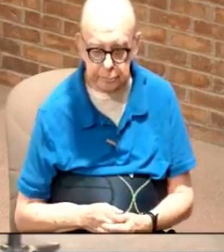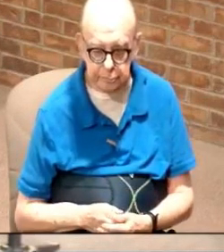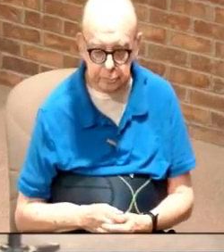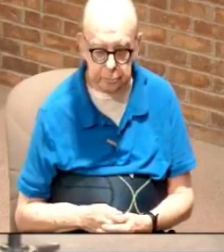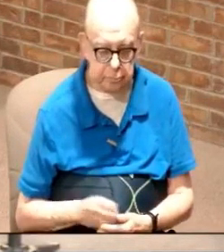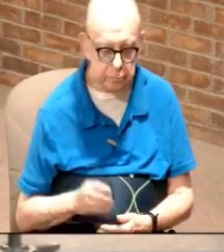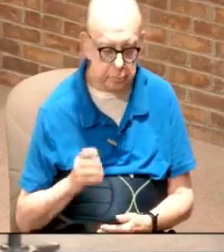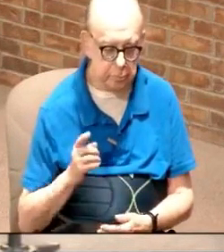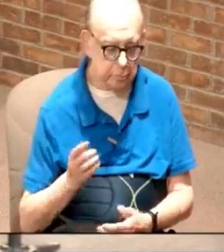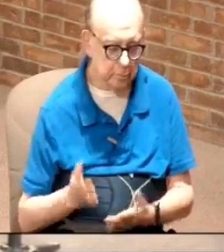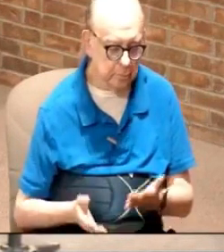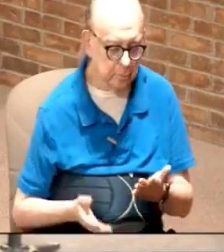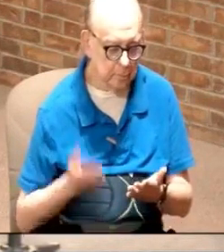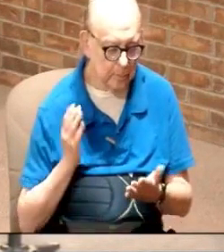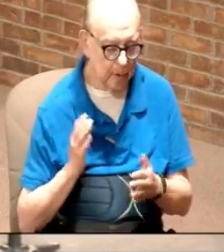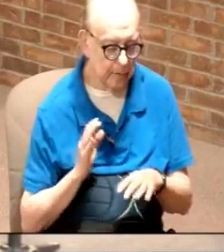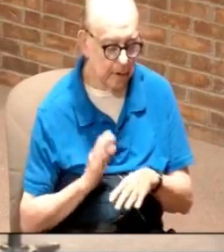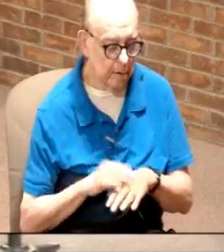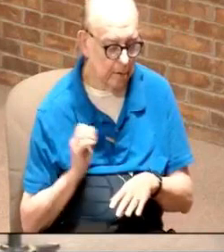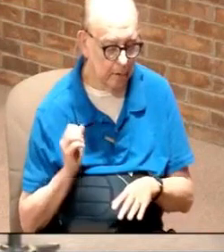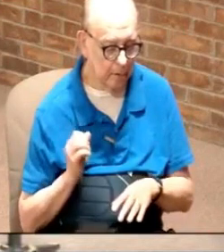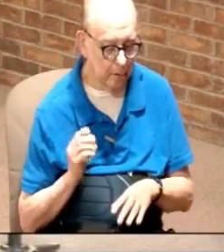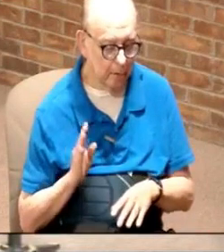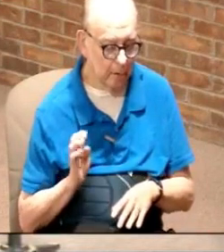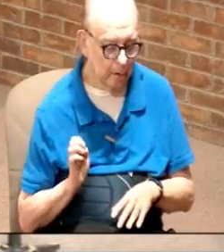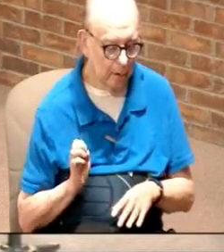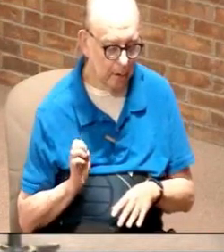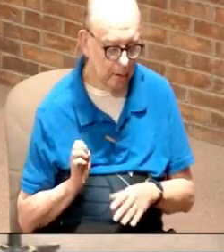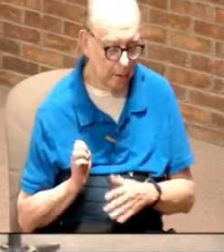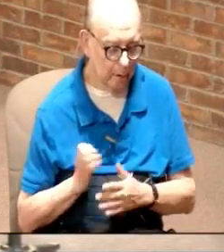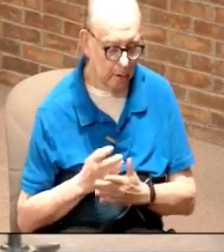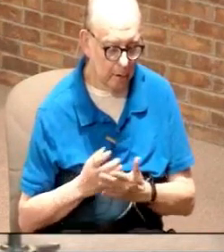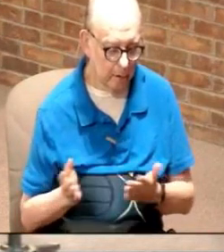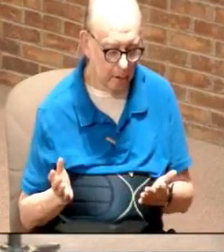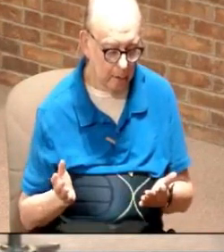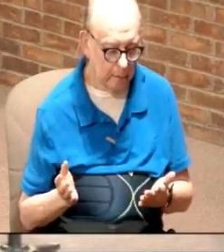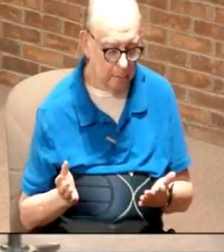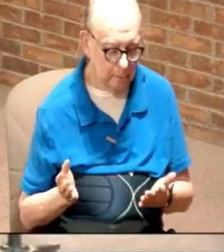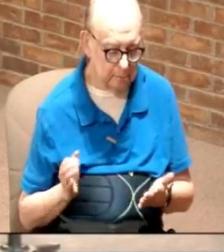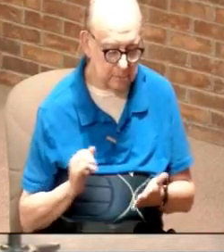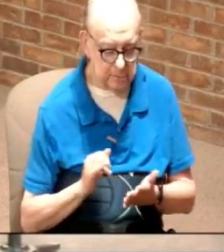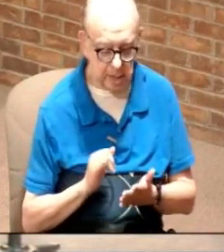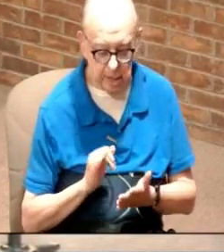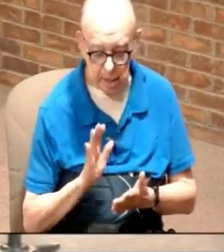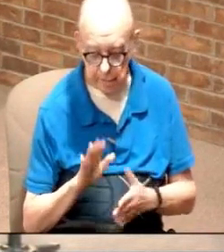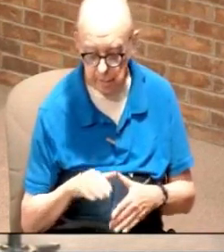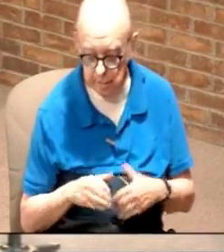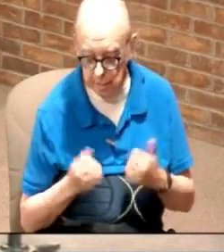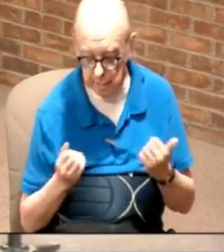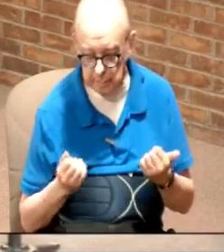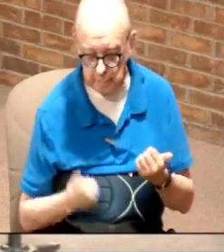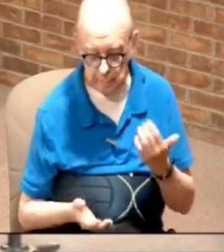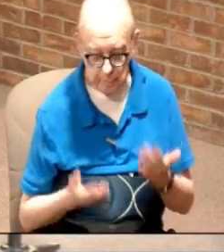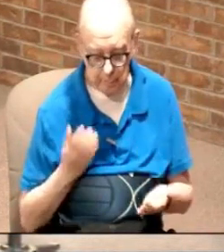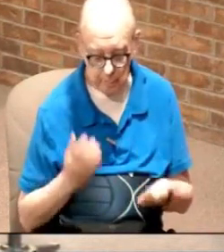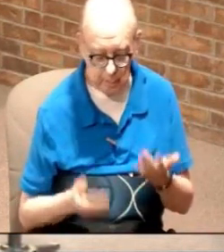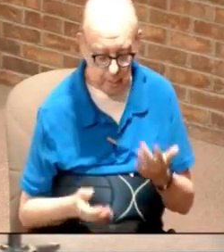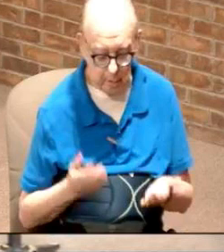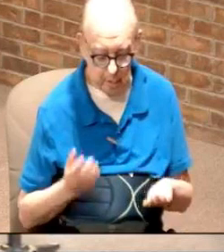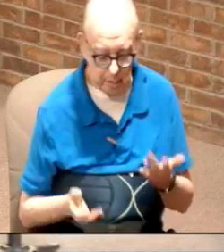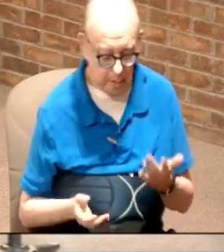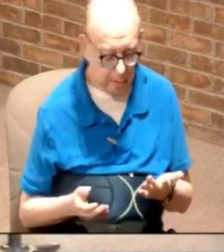you may be called to be something in the in this life okay you may be a taxi